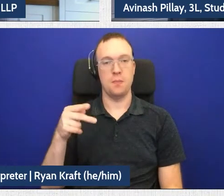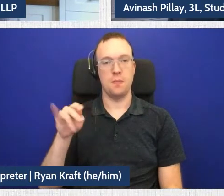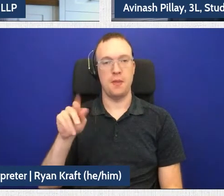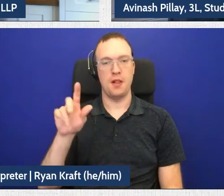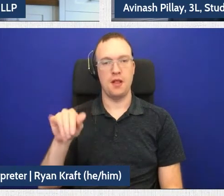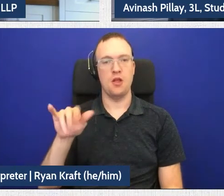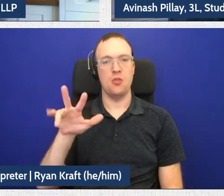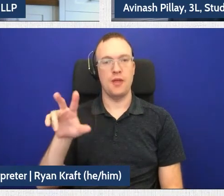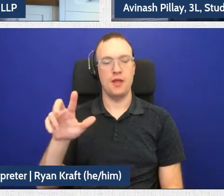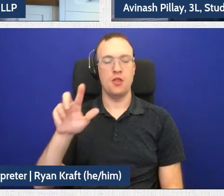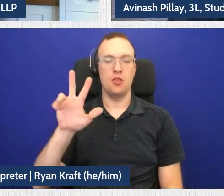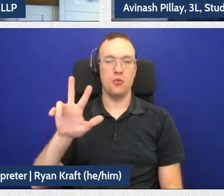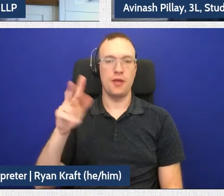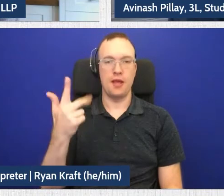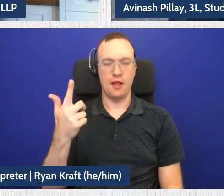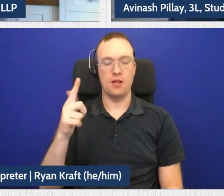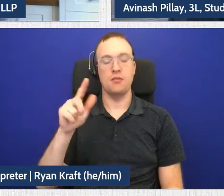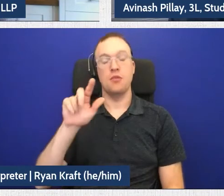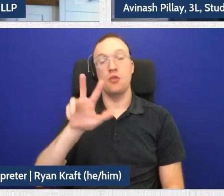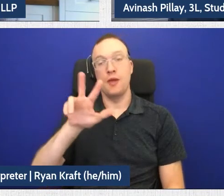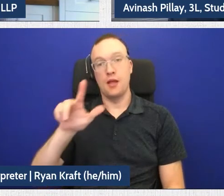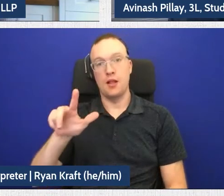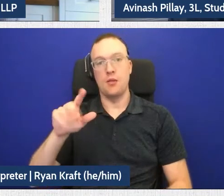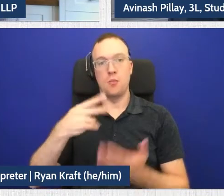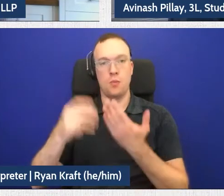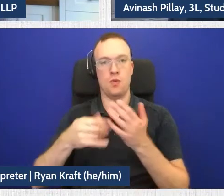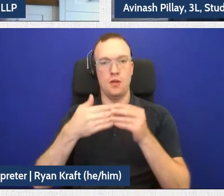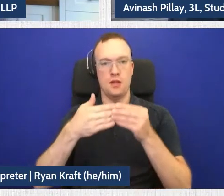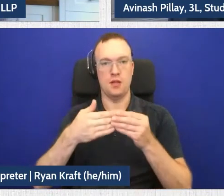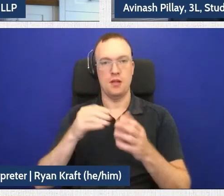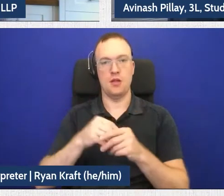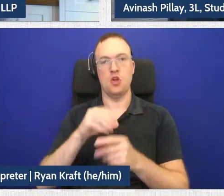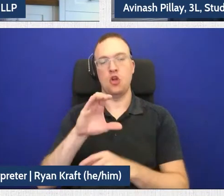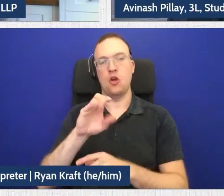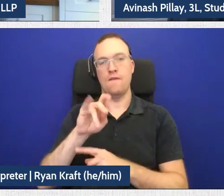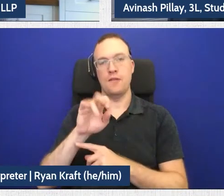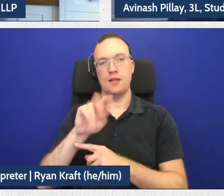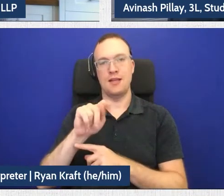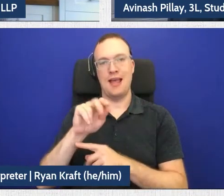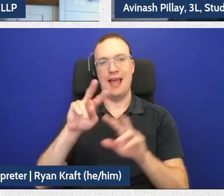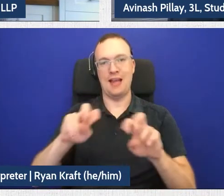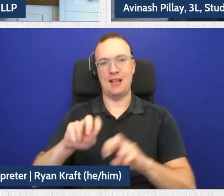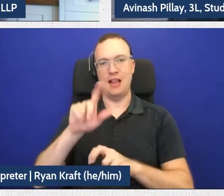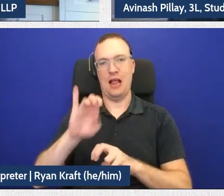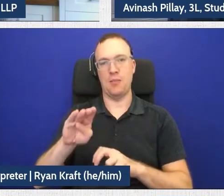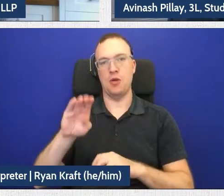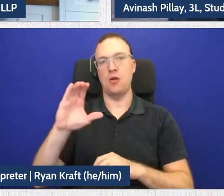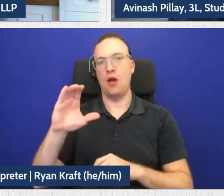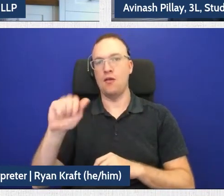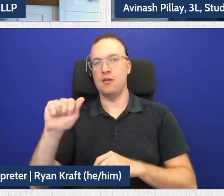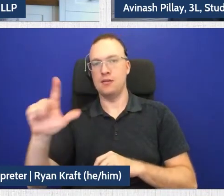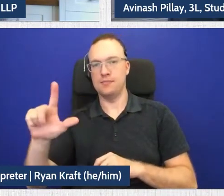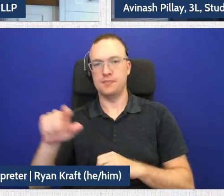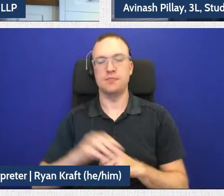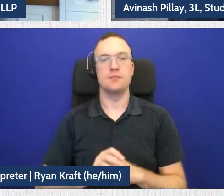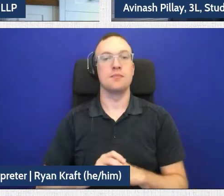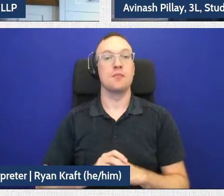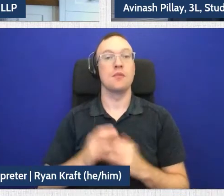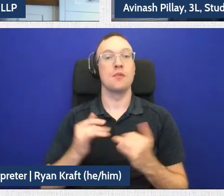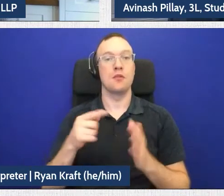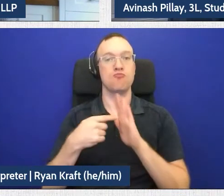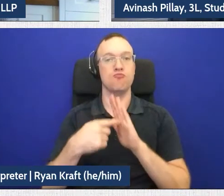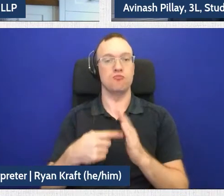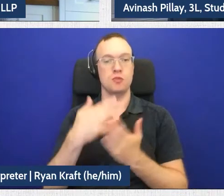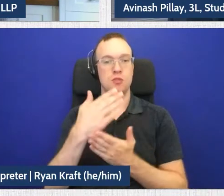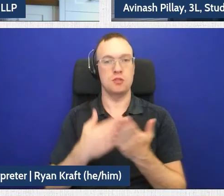leader at the Conflict Analytics Lab where I also work as student director. We're delighted today to be able to demonstrate some of the